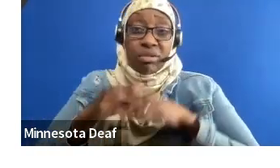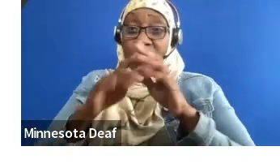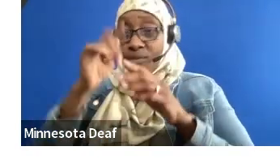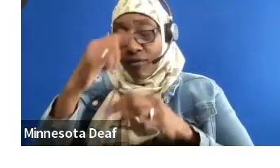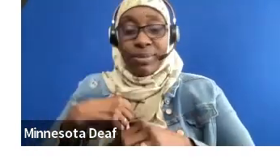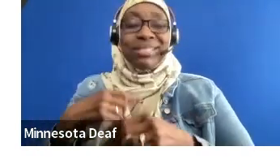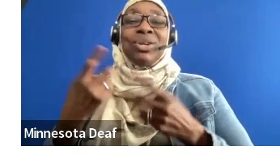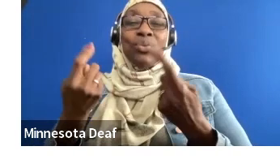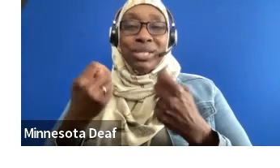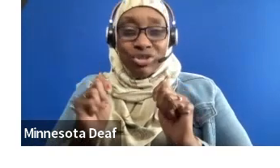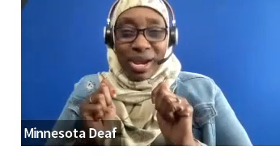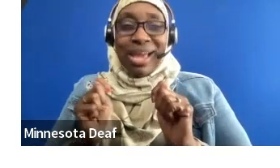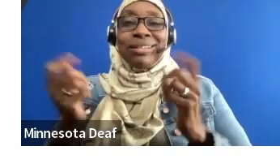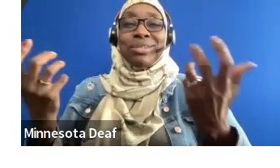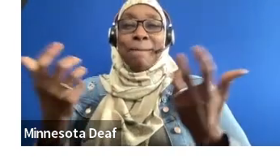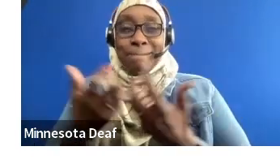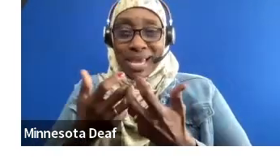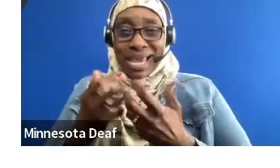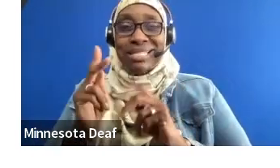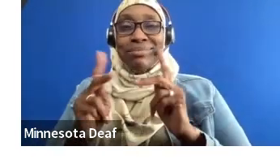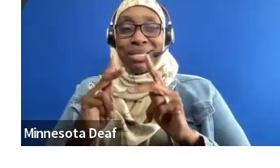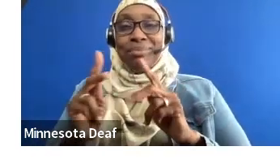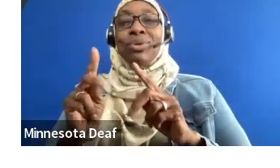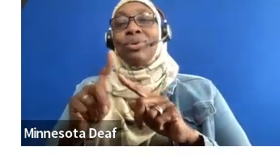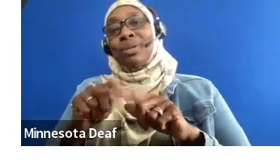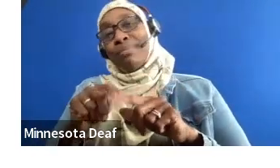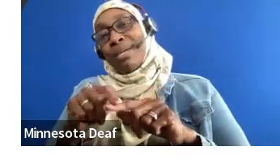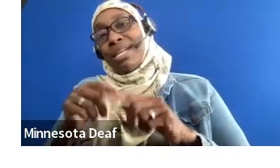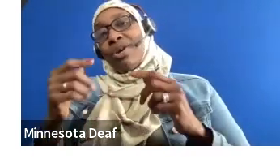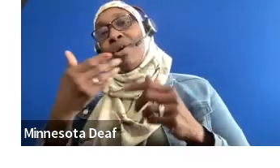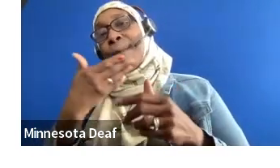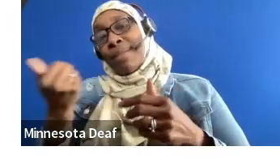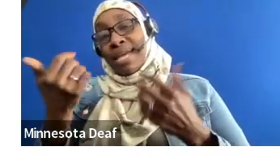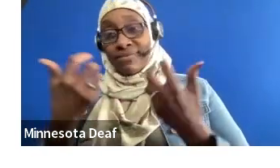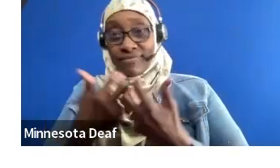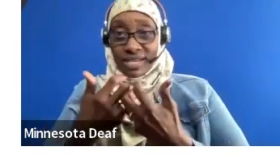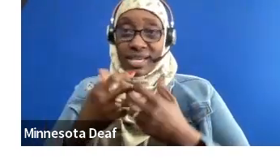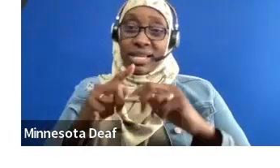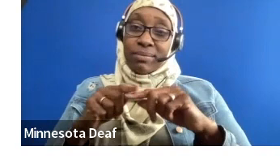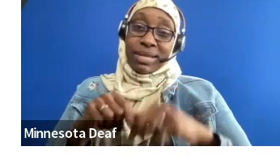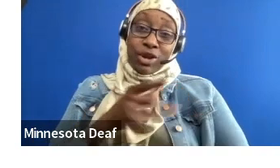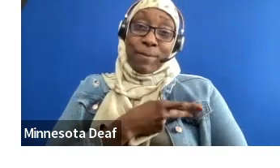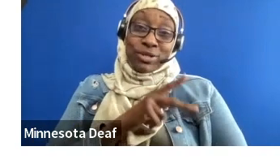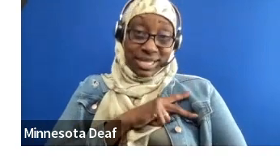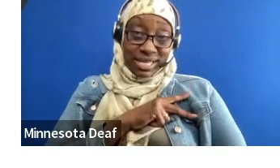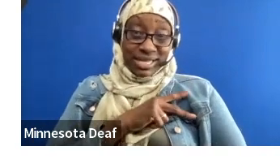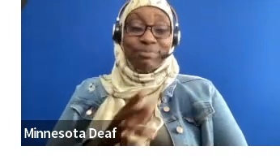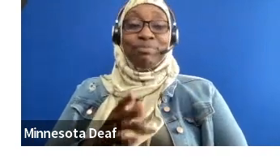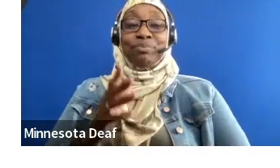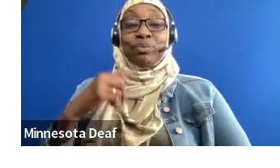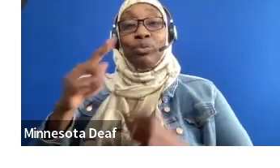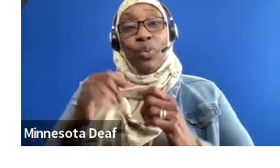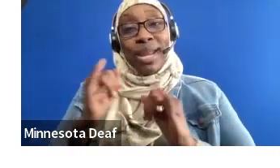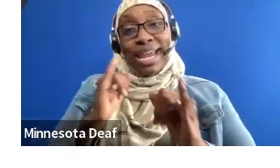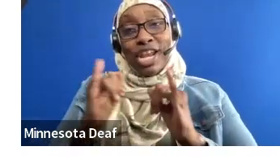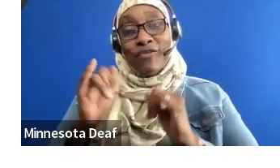Sometimes, right, it's also based on personality, right? I get a big read on someone's personality when I interview them. So if I'm like, oh, this person seems